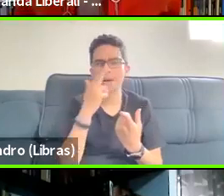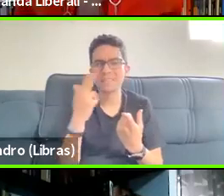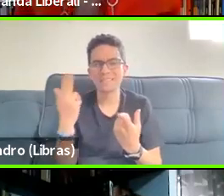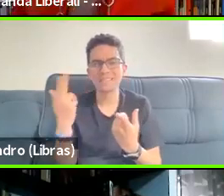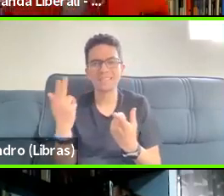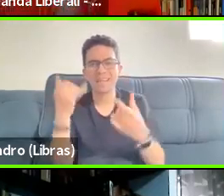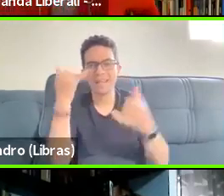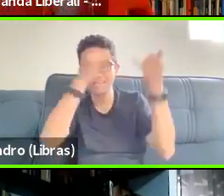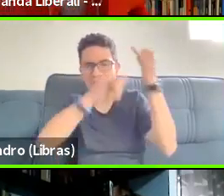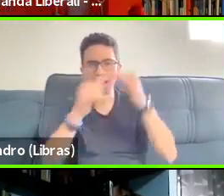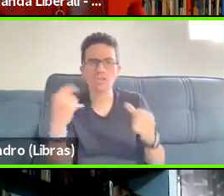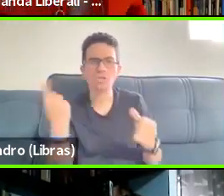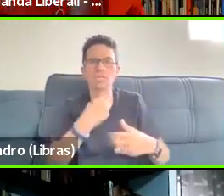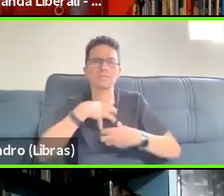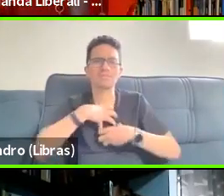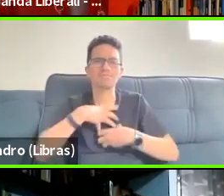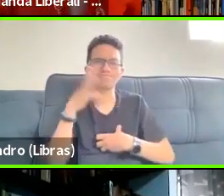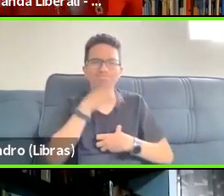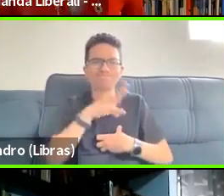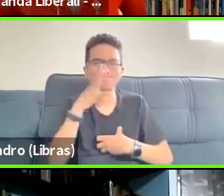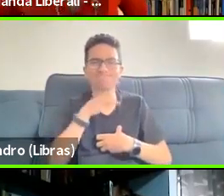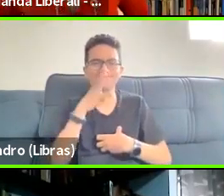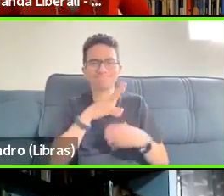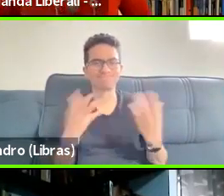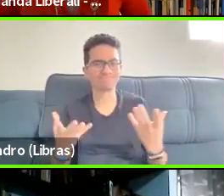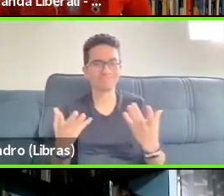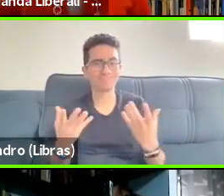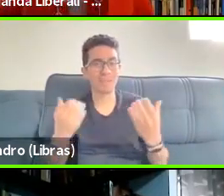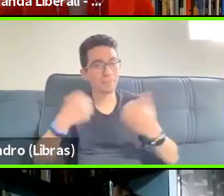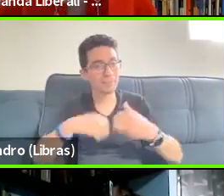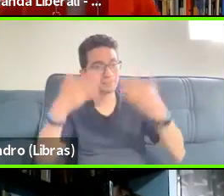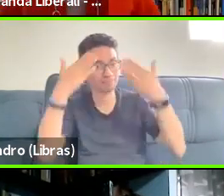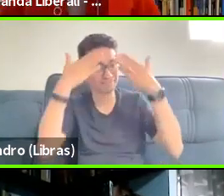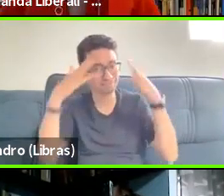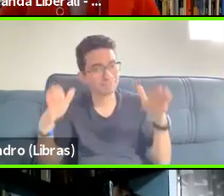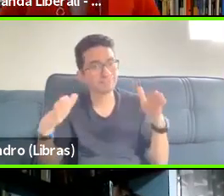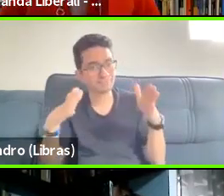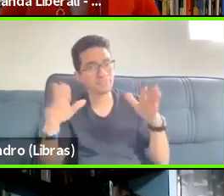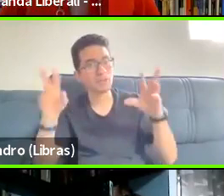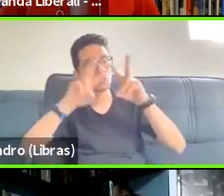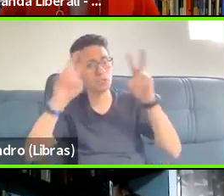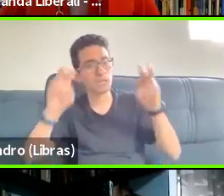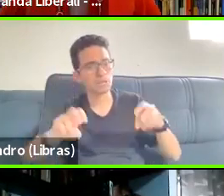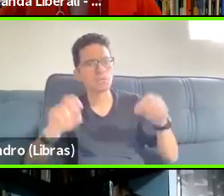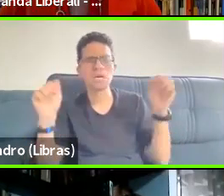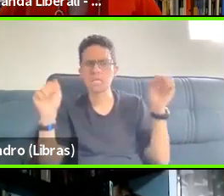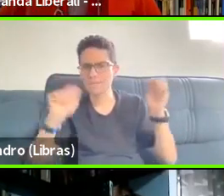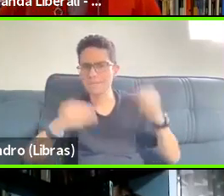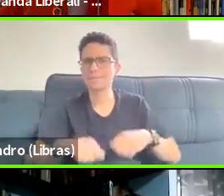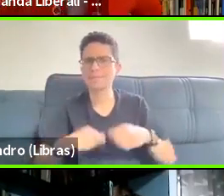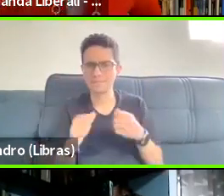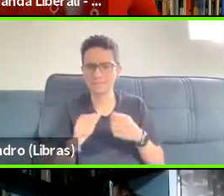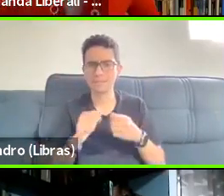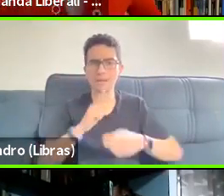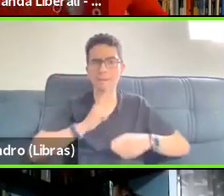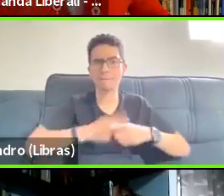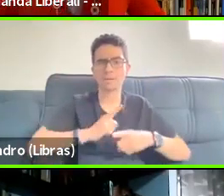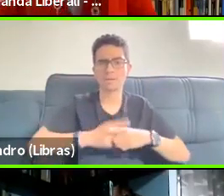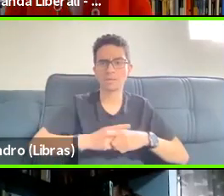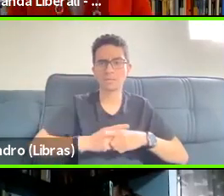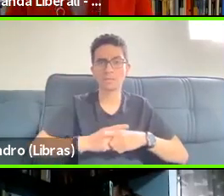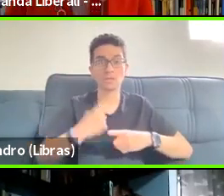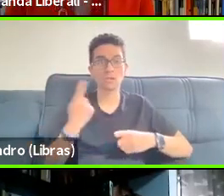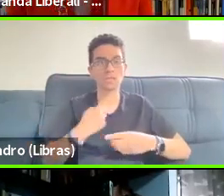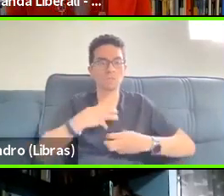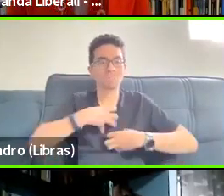if you will, to be able to know how and to interpret what we're doing. So yeah, very, very interesting. Okay. Now, Paul,